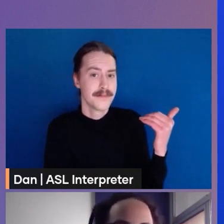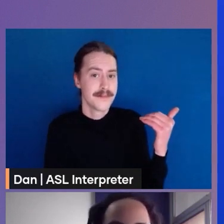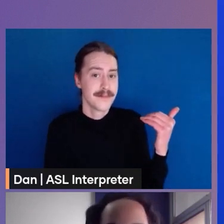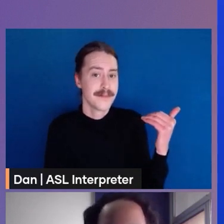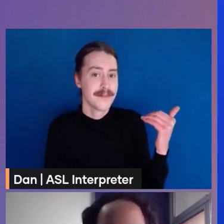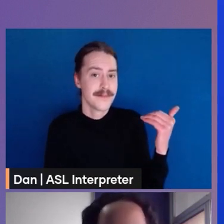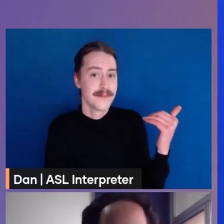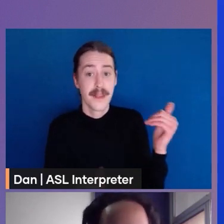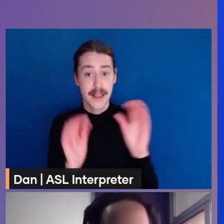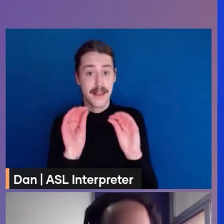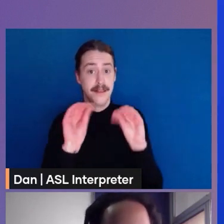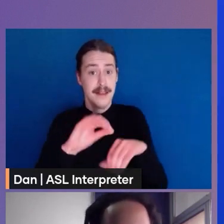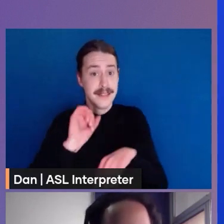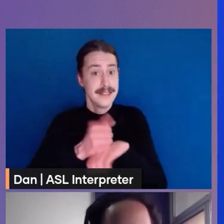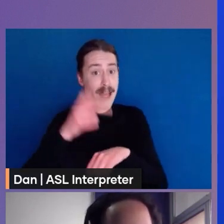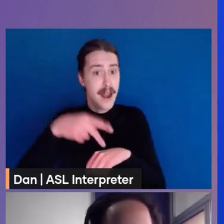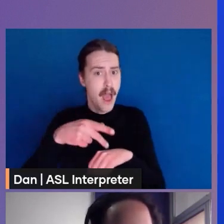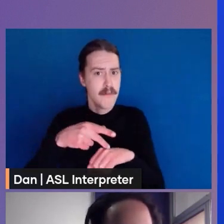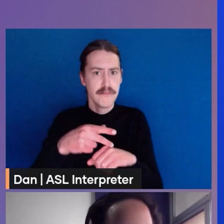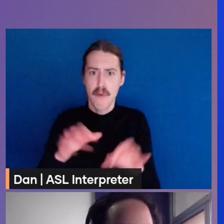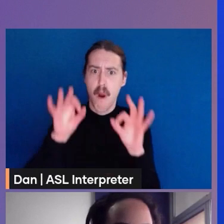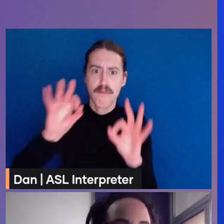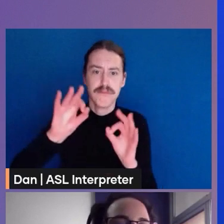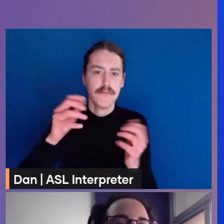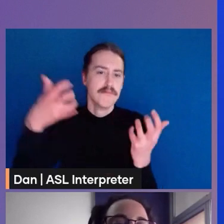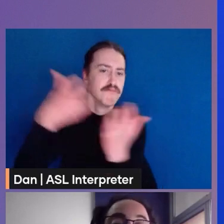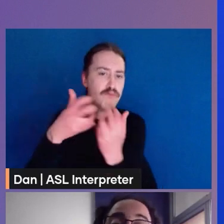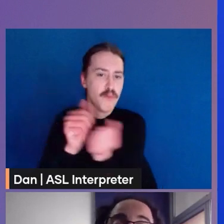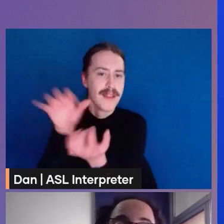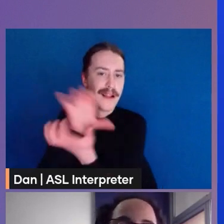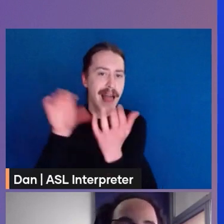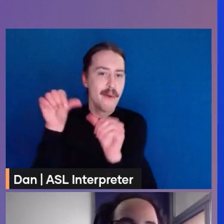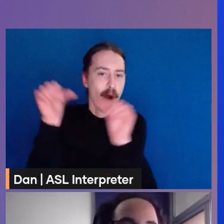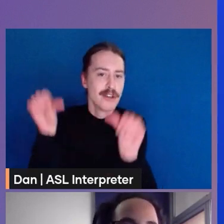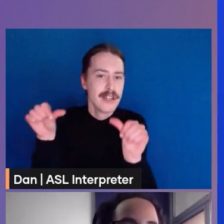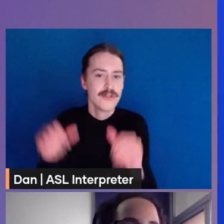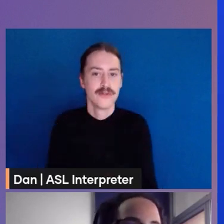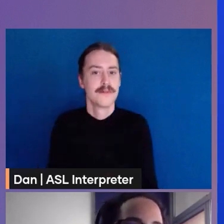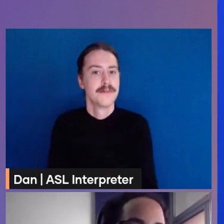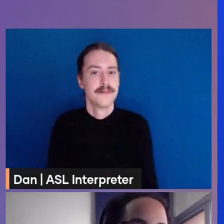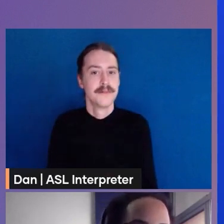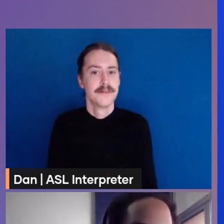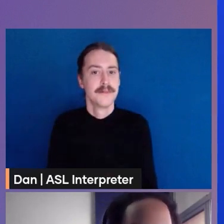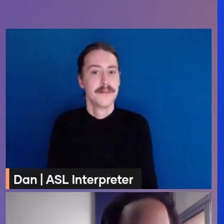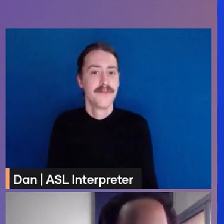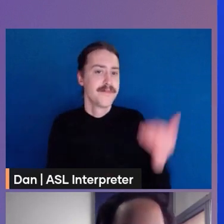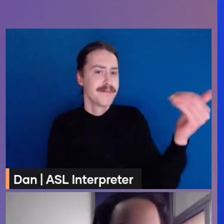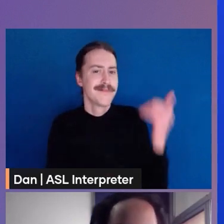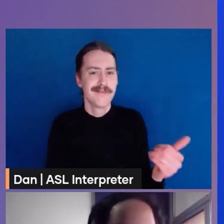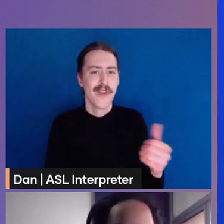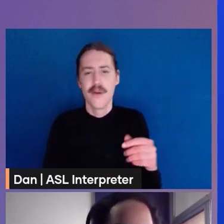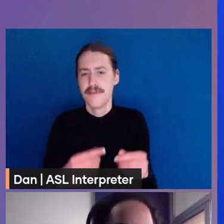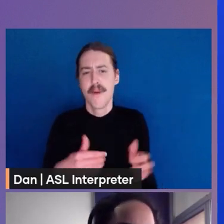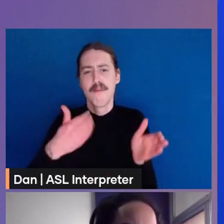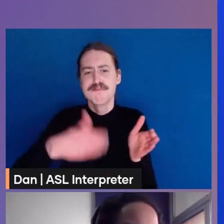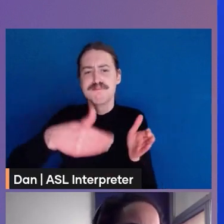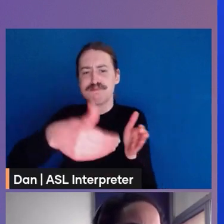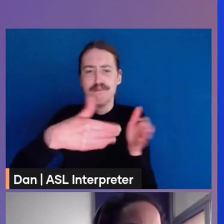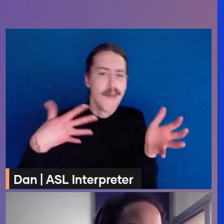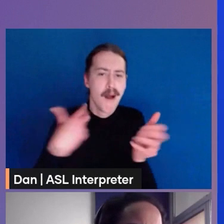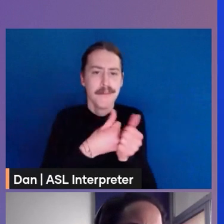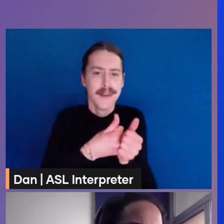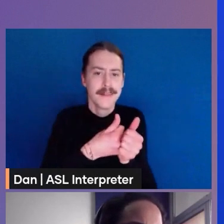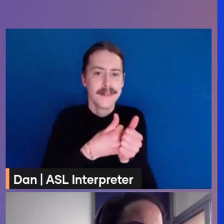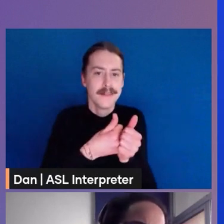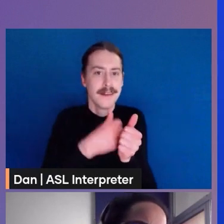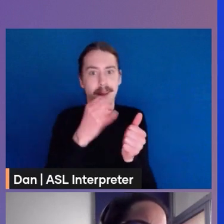practice of the cloud architecture the modules are actively maintained and updated as you can see on